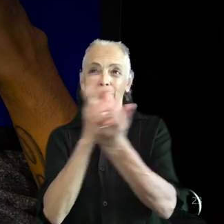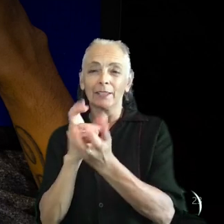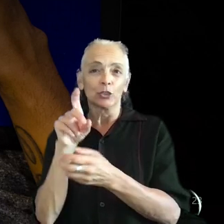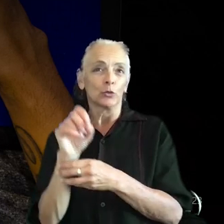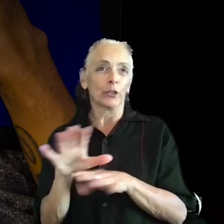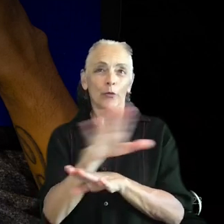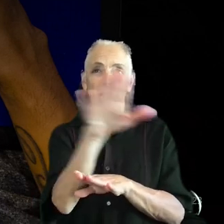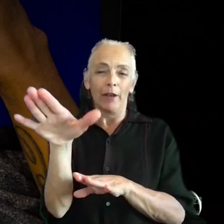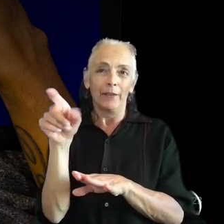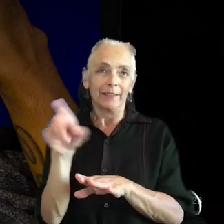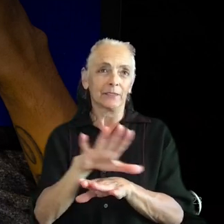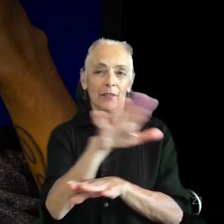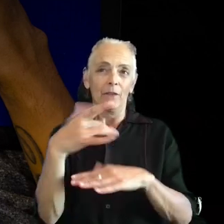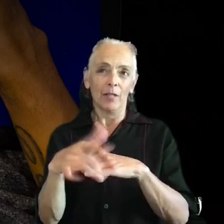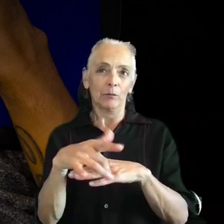availability.